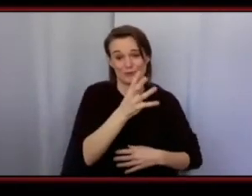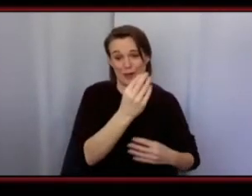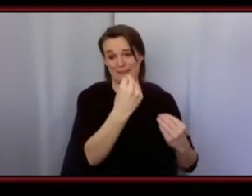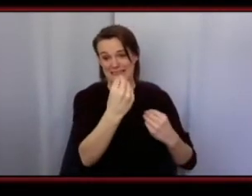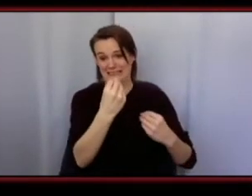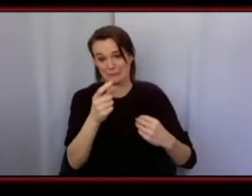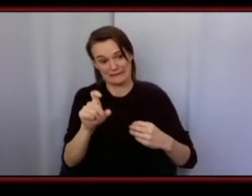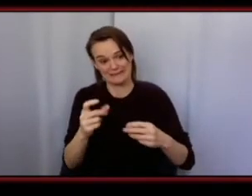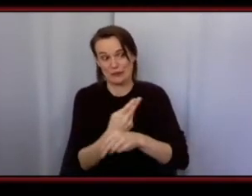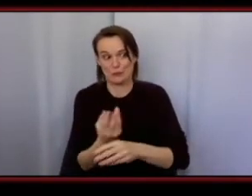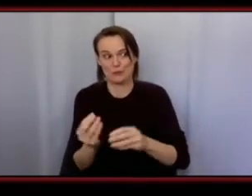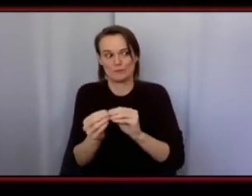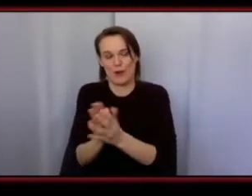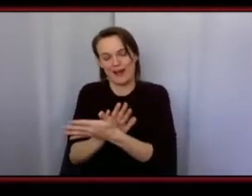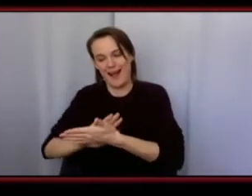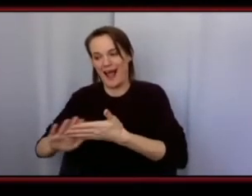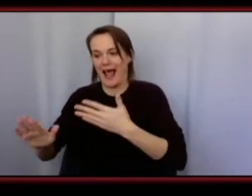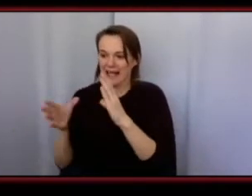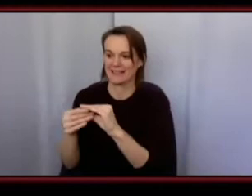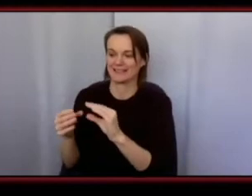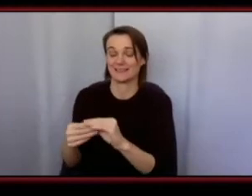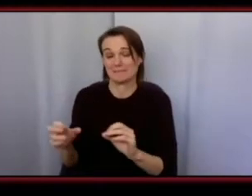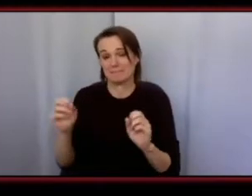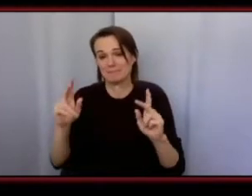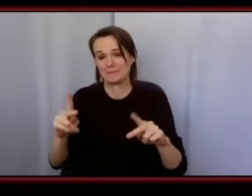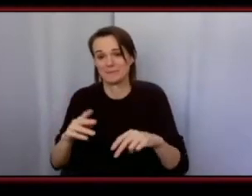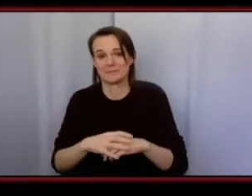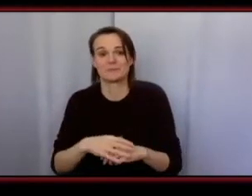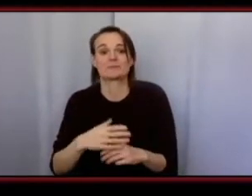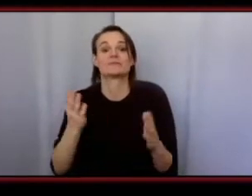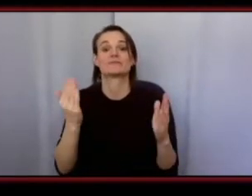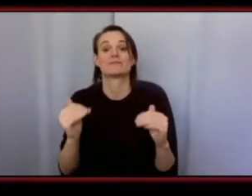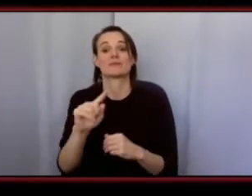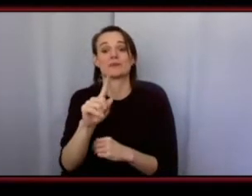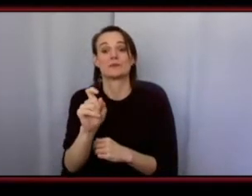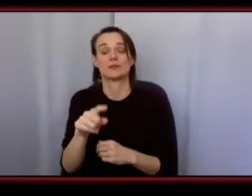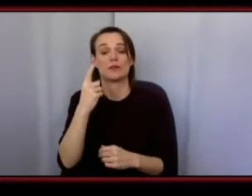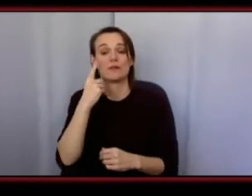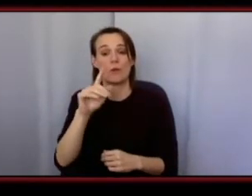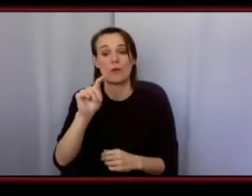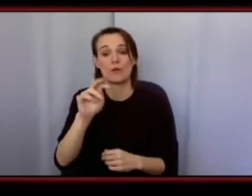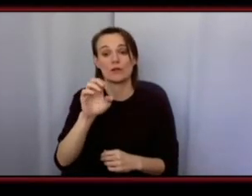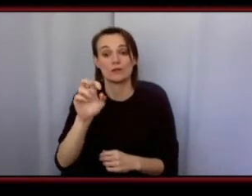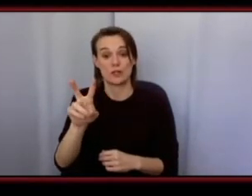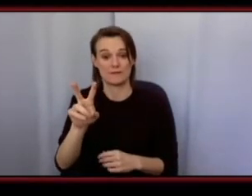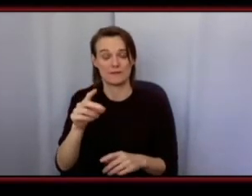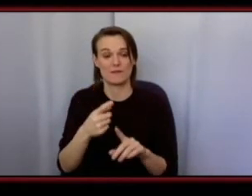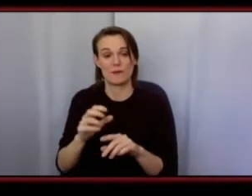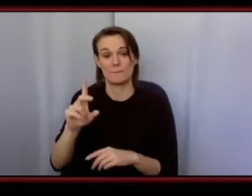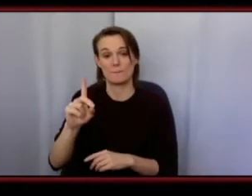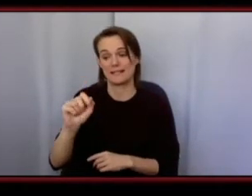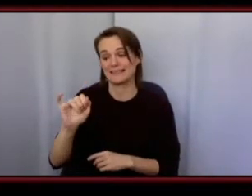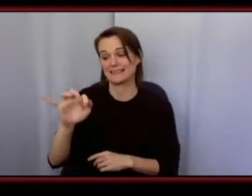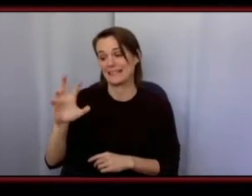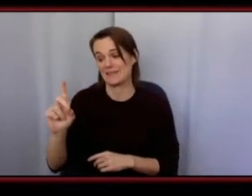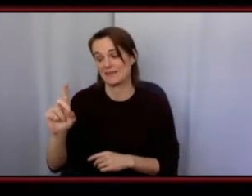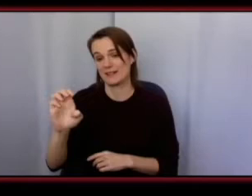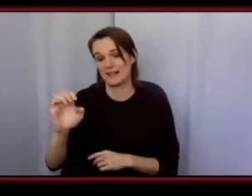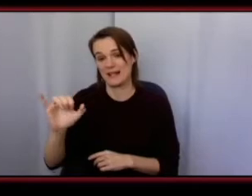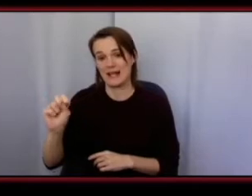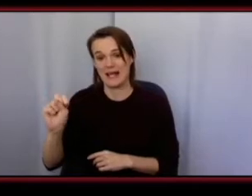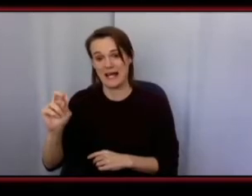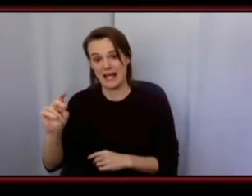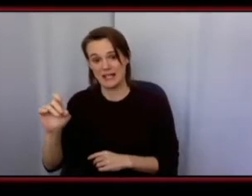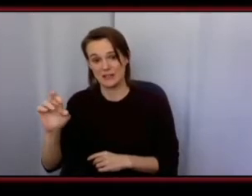so i'll move on to the next question i will i will direct to trev um this question is from david eisner he asked as a black